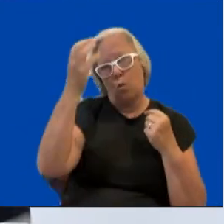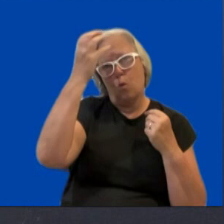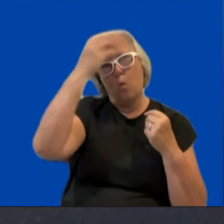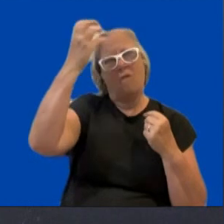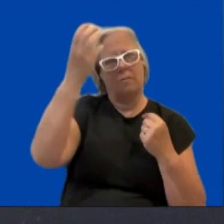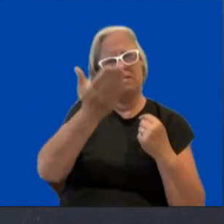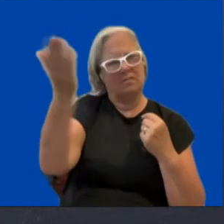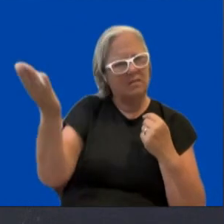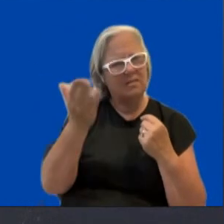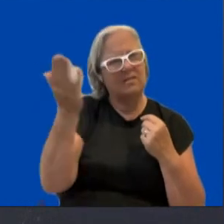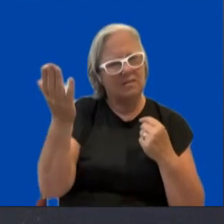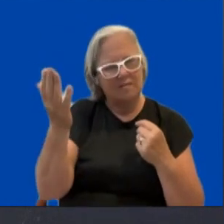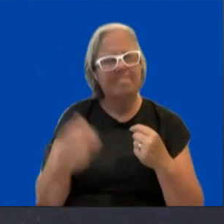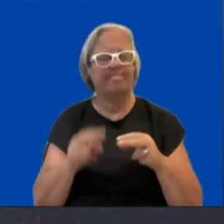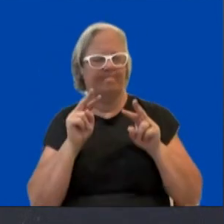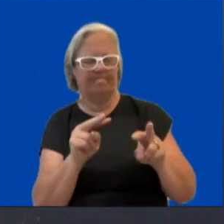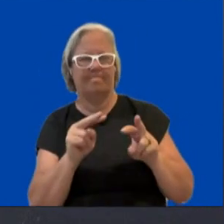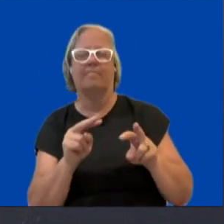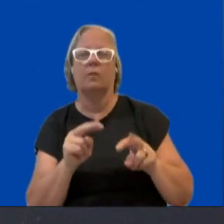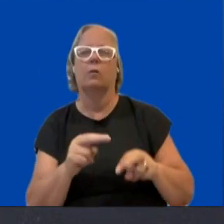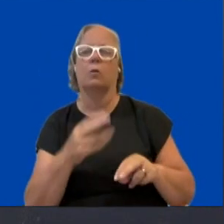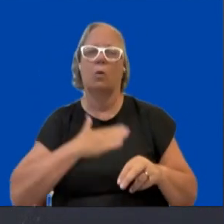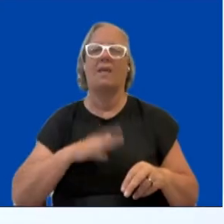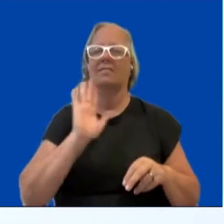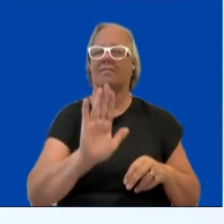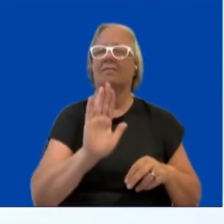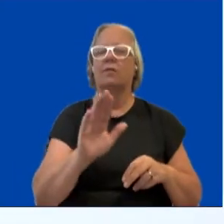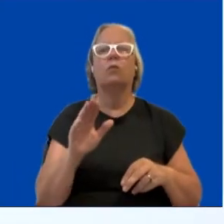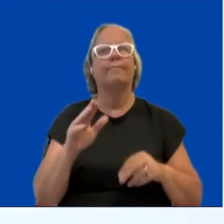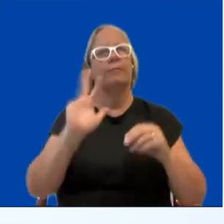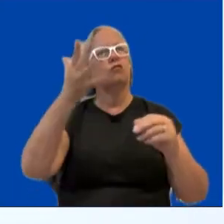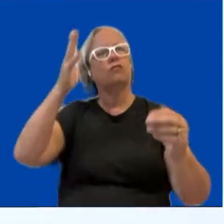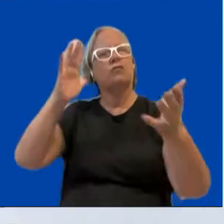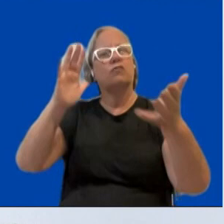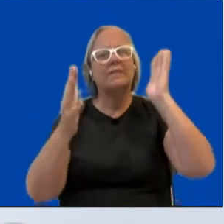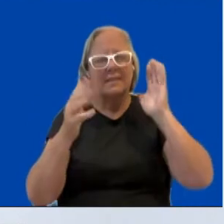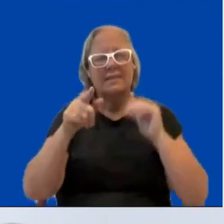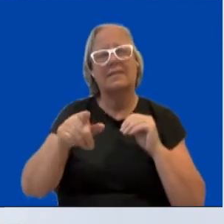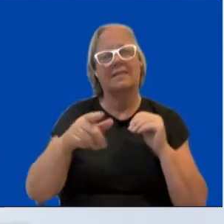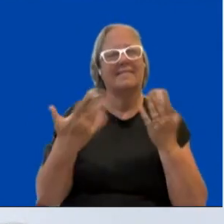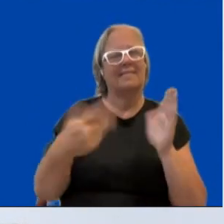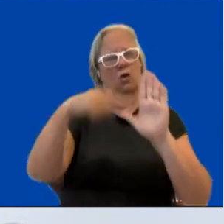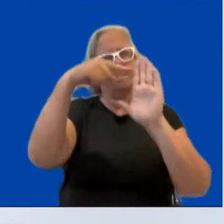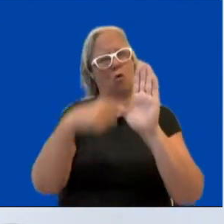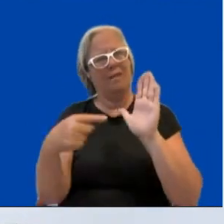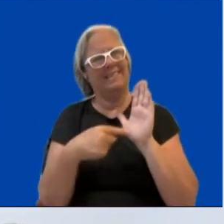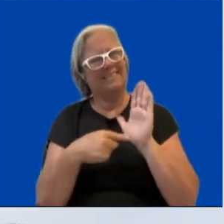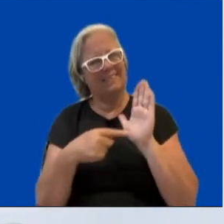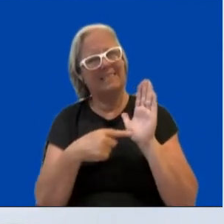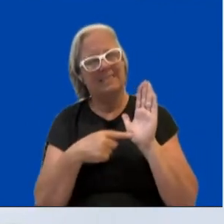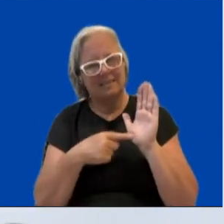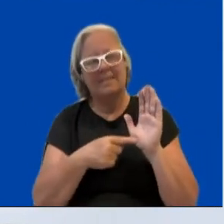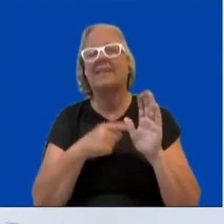swift implementation of the Green Deal policies? We know that the EU institutions have worked on tons of climate